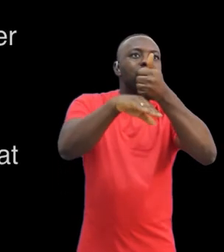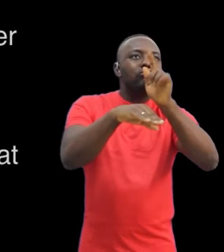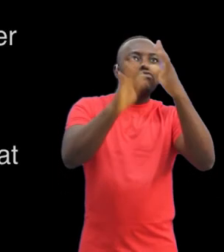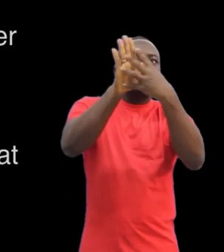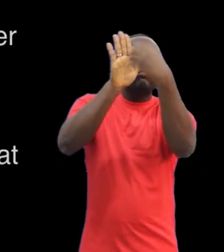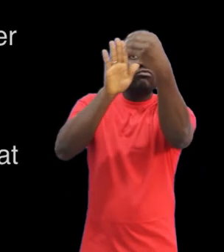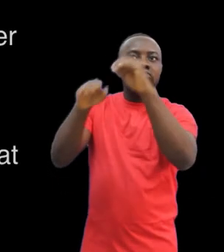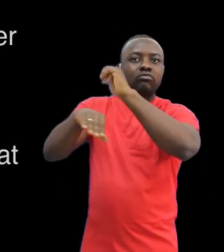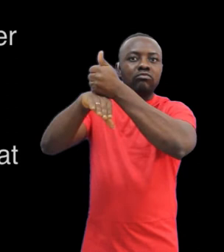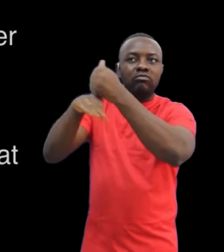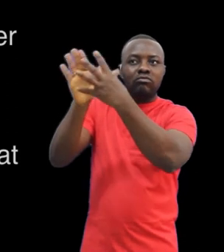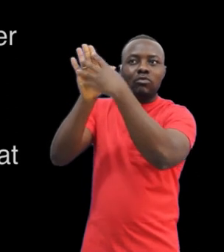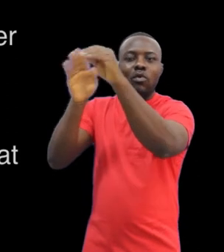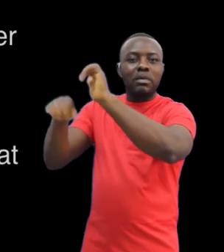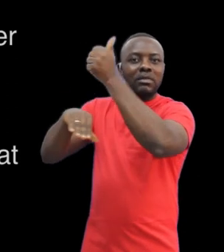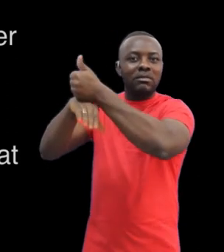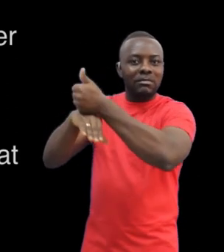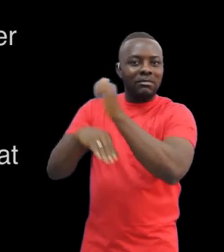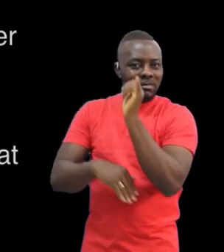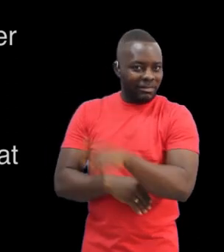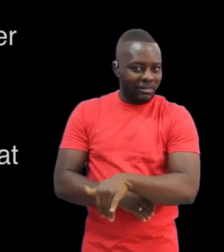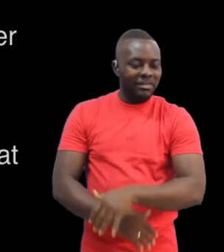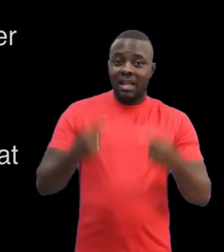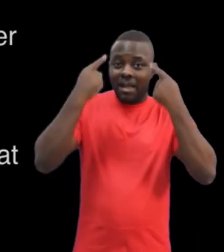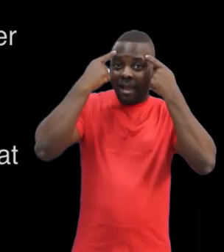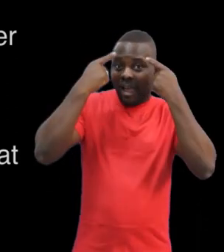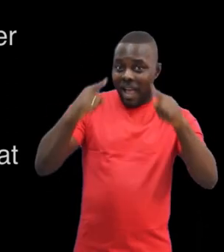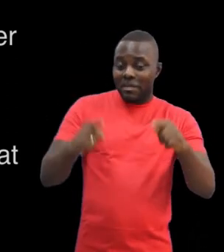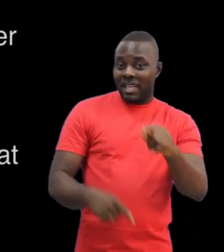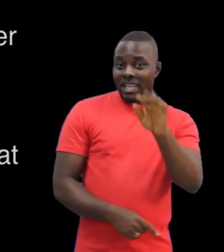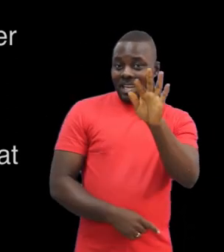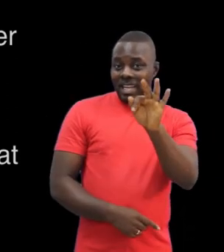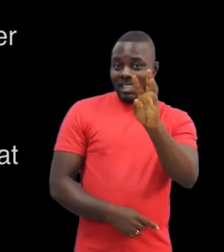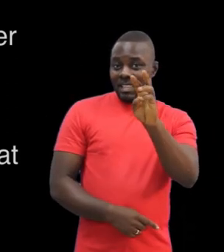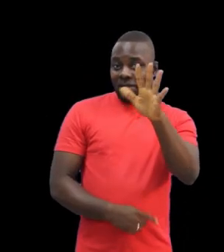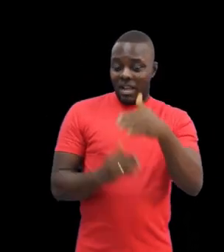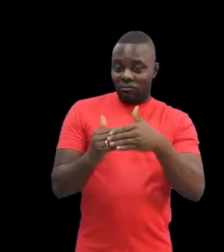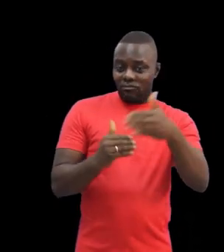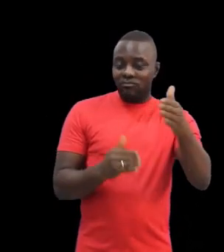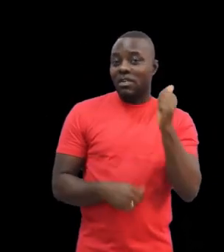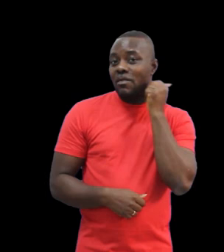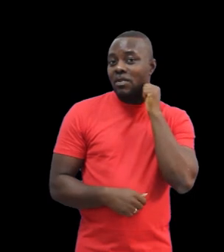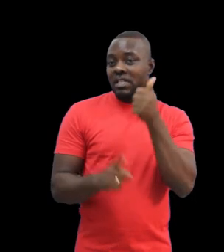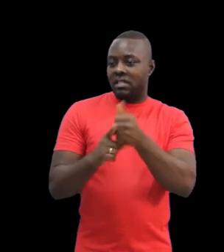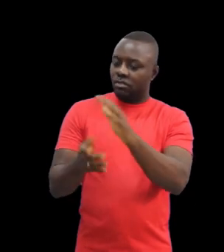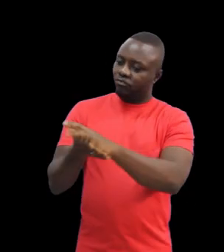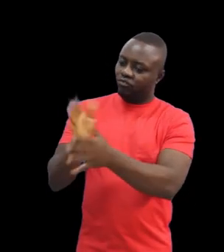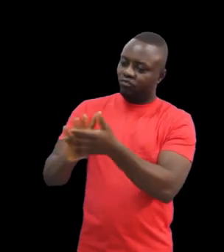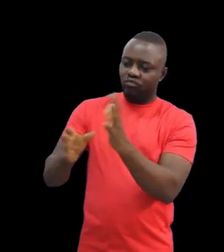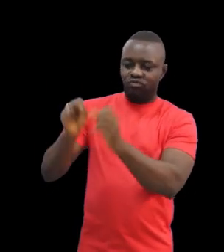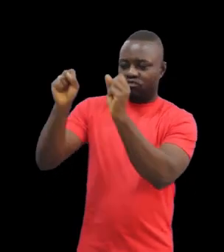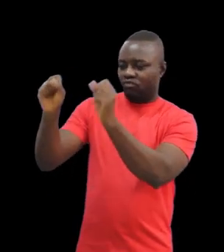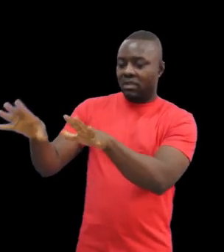of Iberdan will replicate across the African continent. By the time Foster left